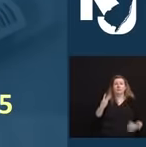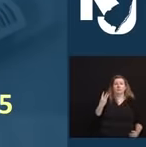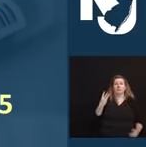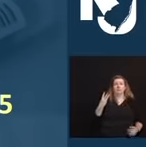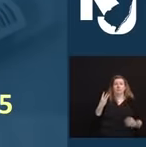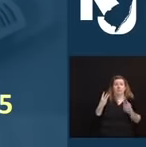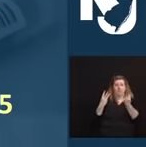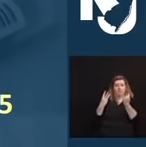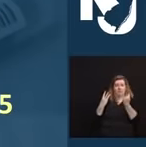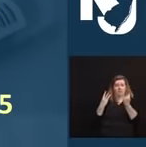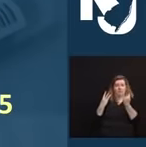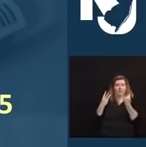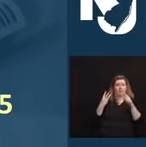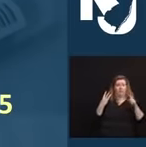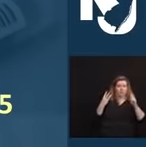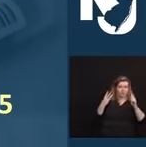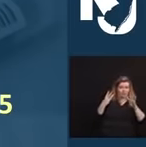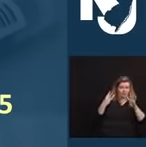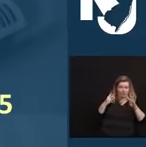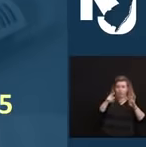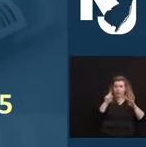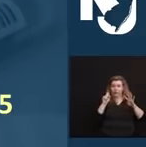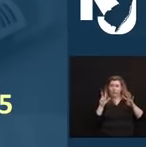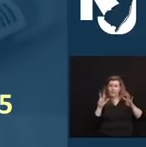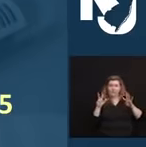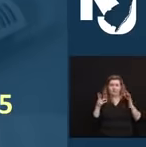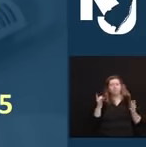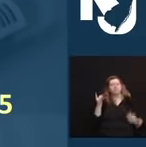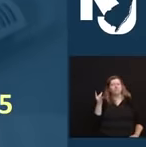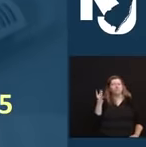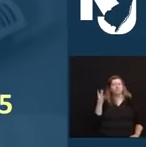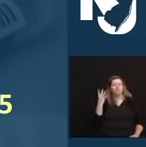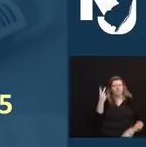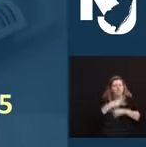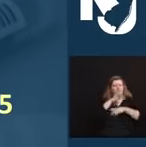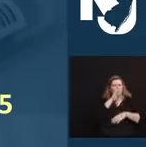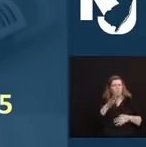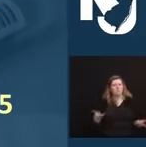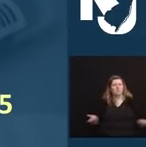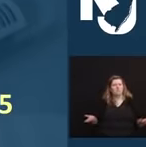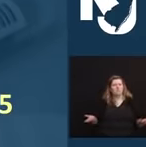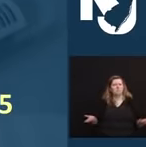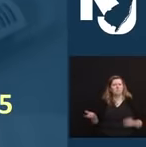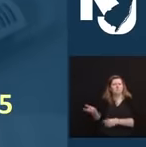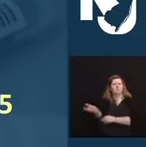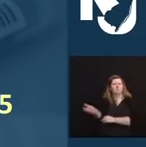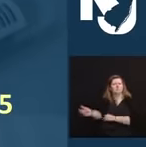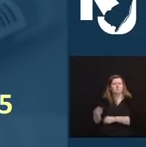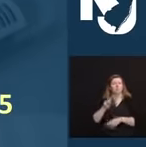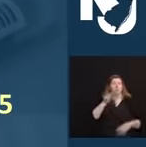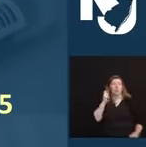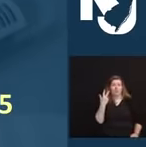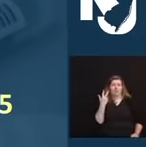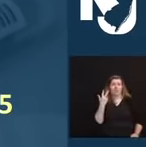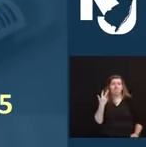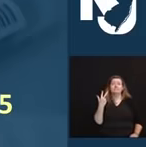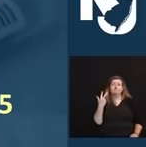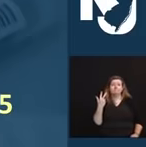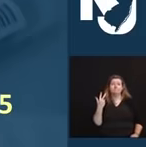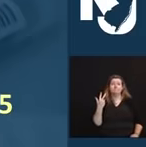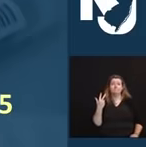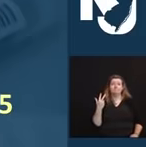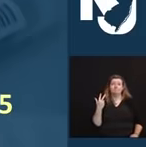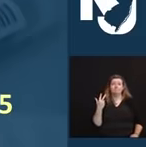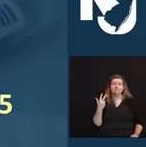the end of May. And of the 103 we are reporting today, all but a handful have actually